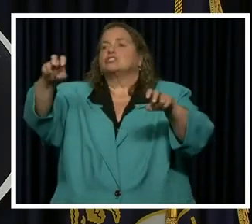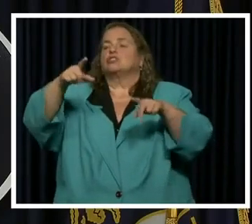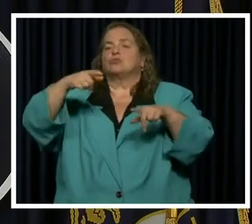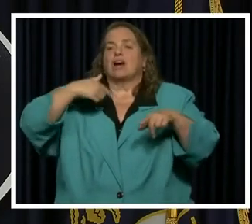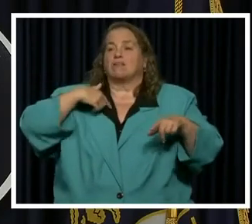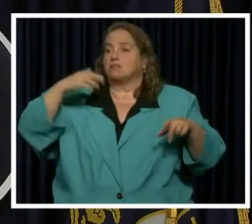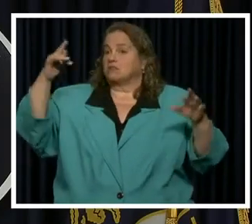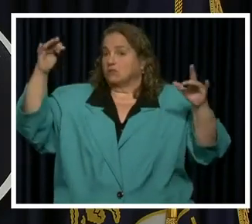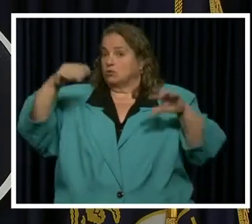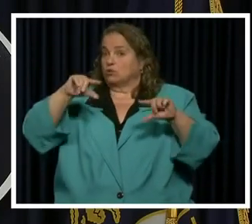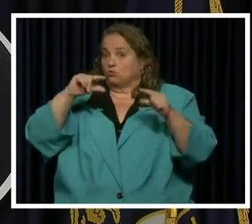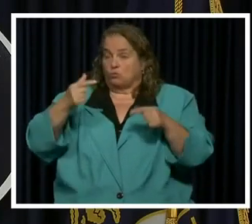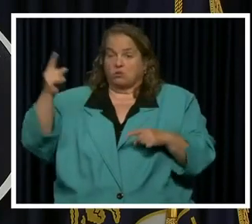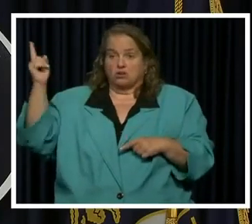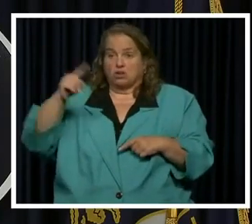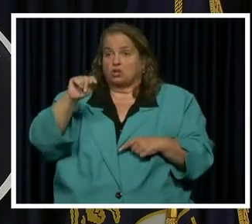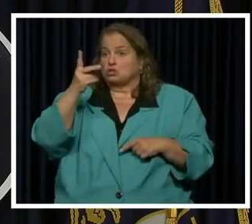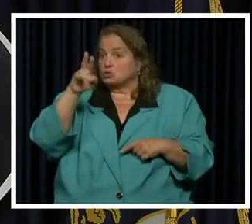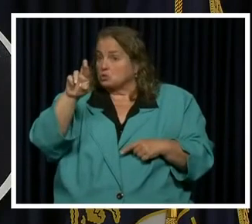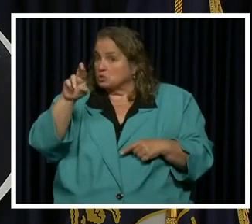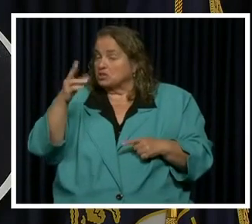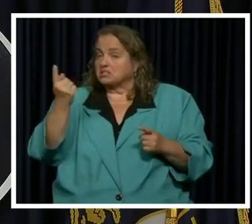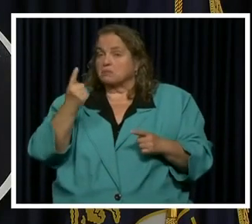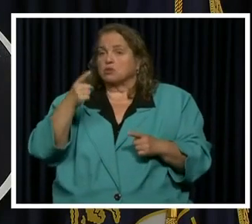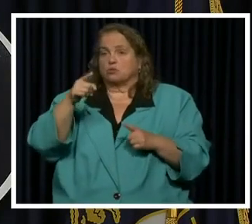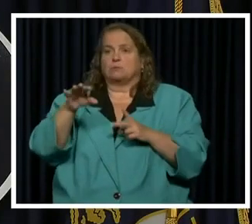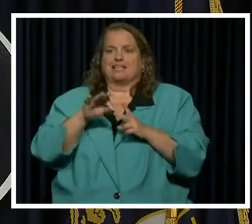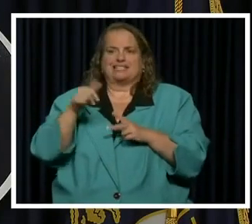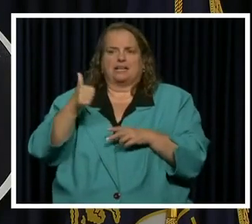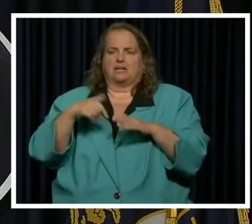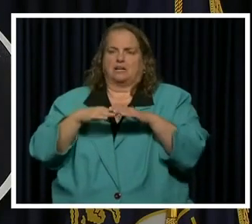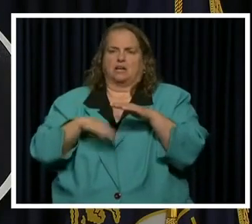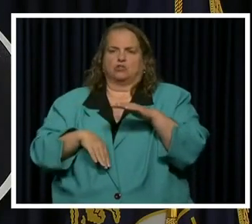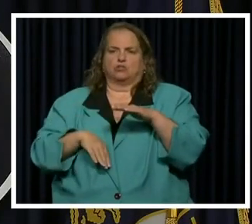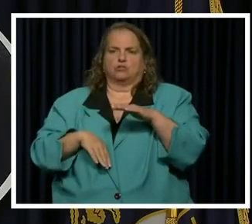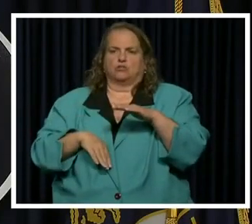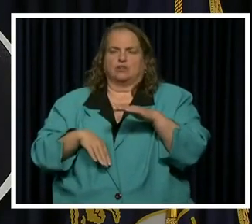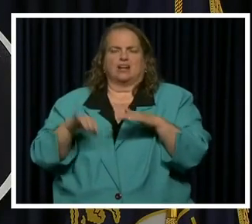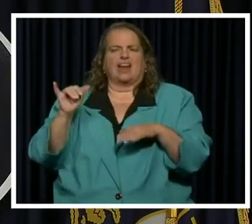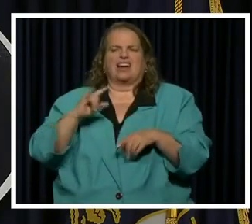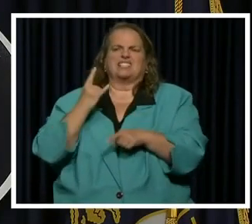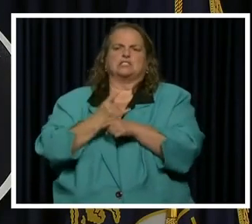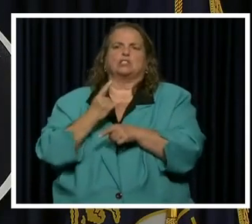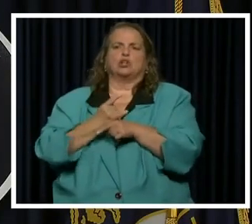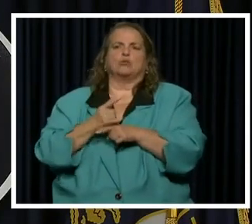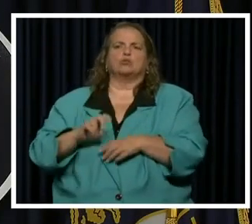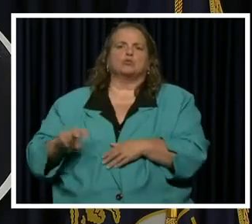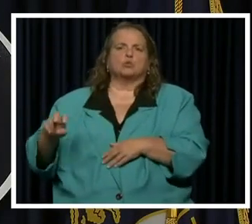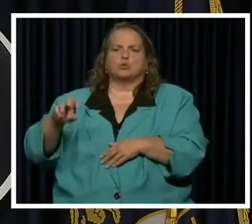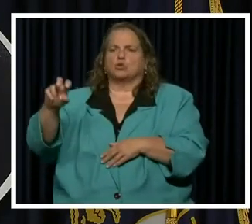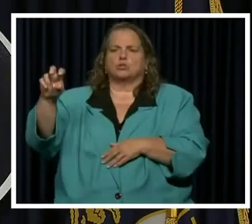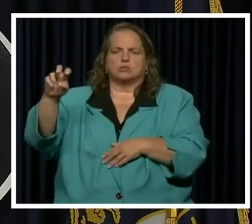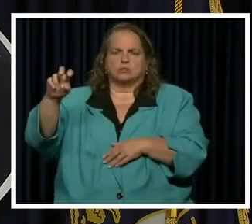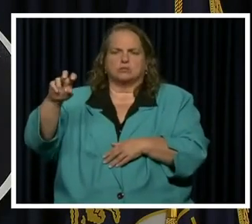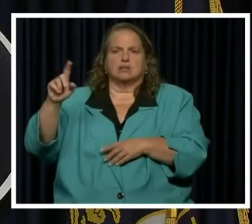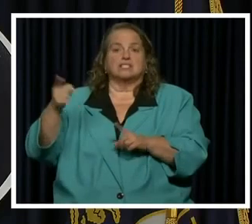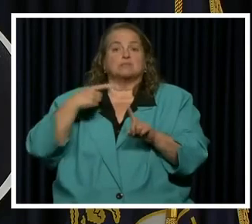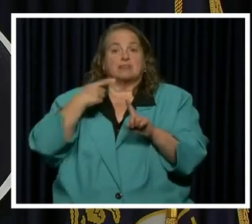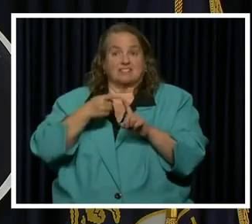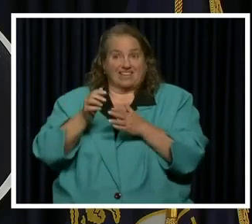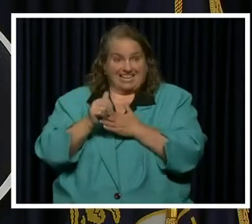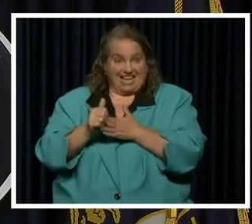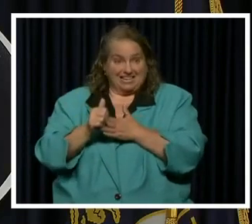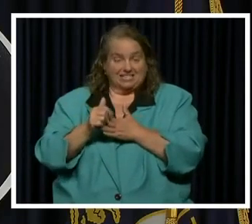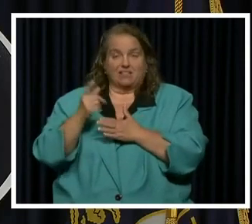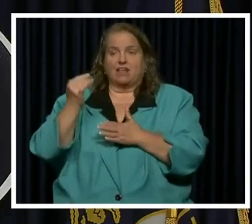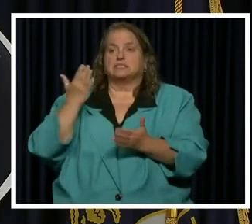that may come through for a tour, uh, you pick, it's gotta be 10 and under. Think about distillery tours. Uh, while there'll be specific guidance and